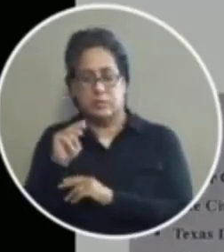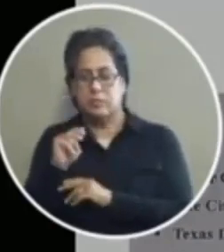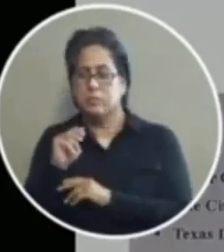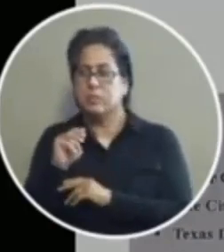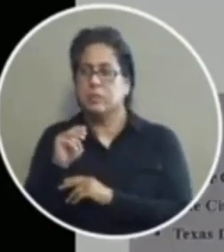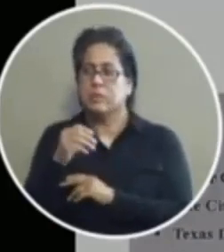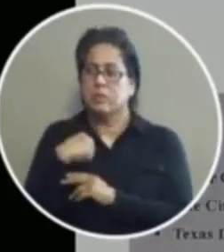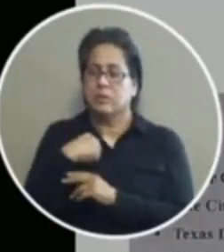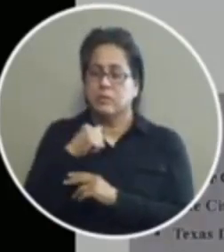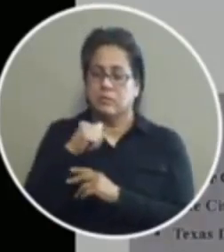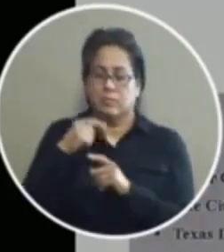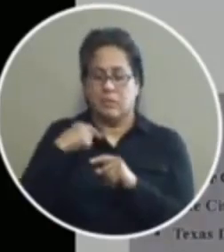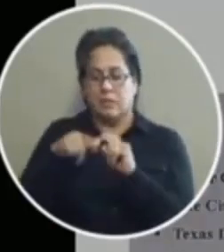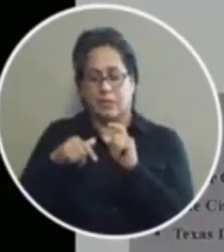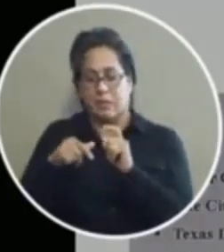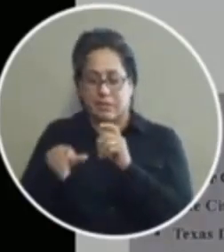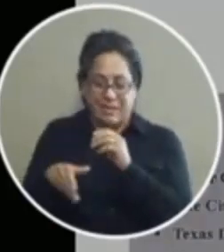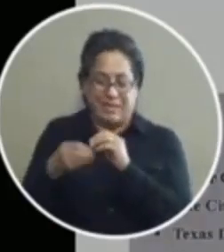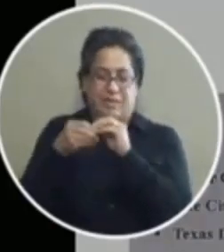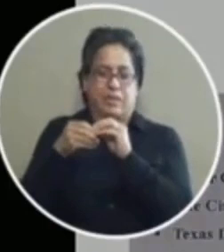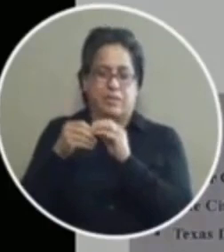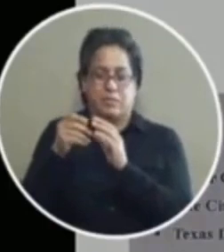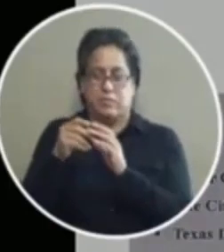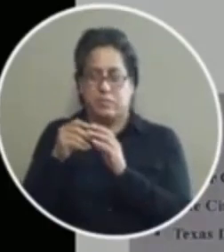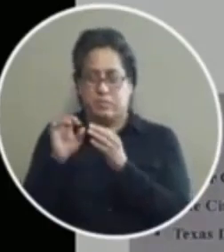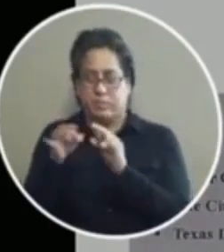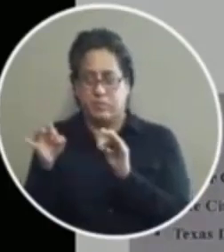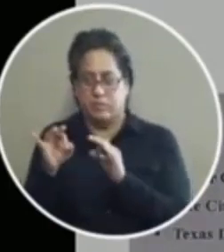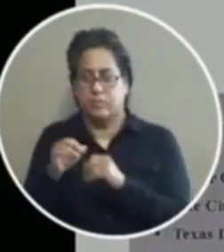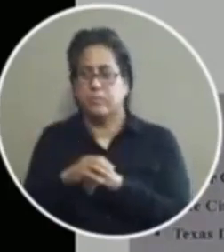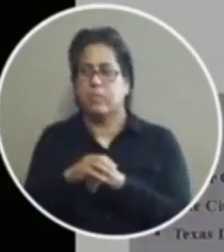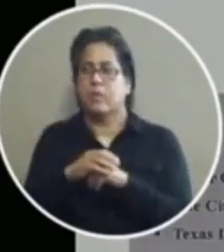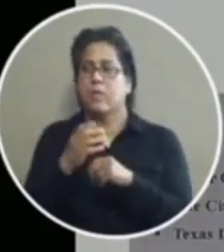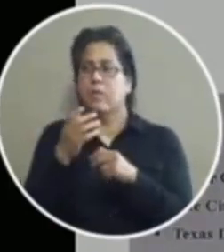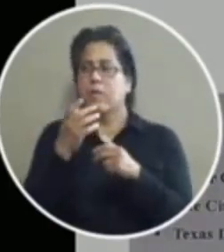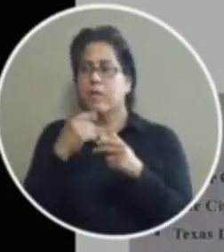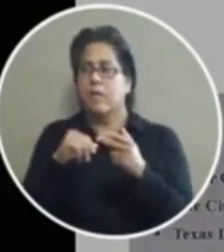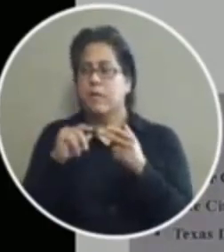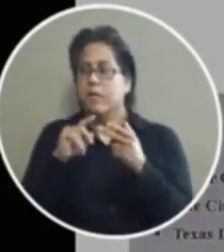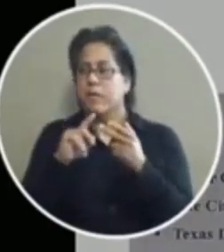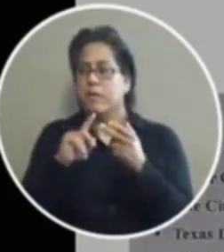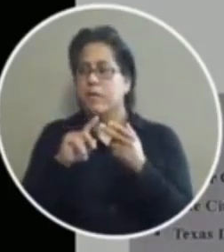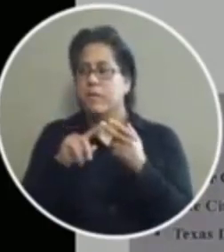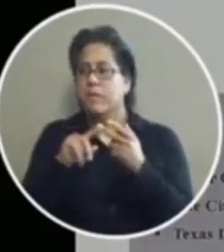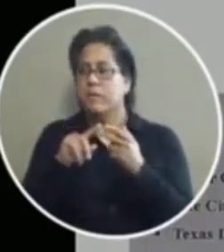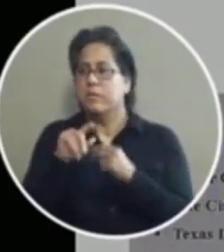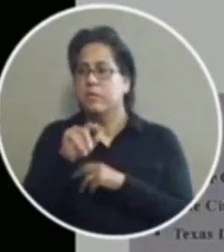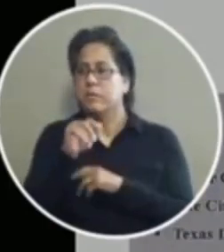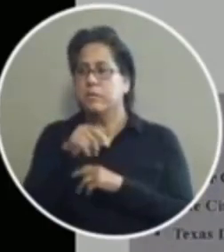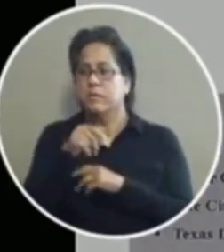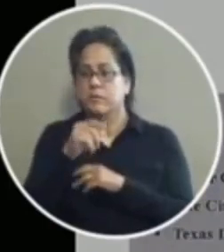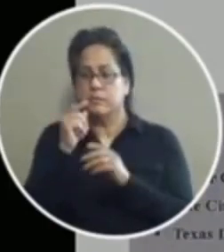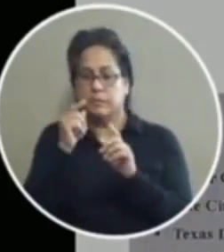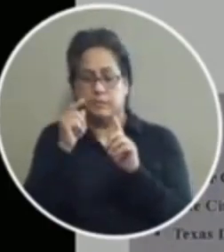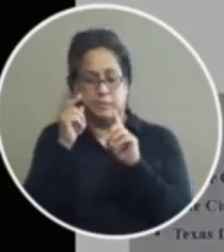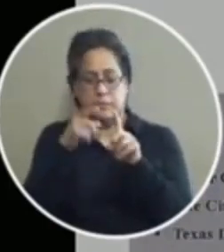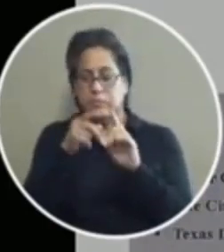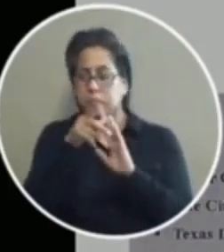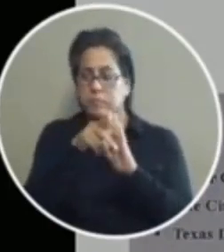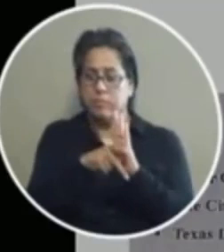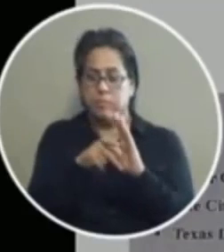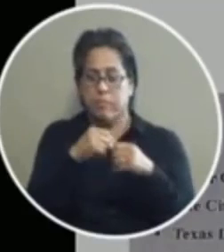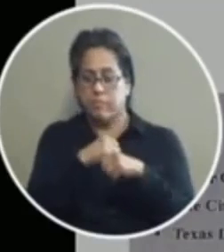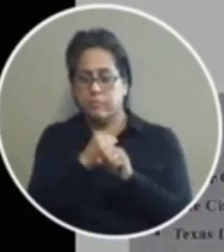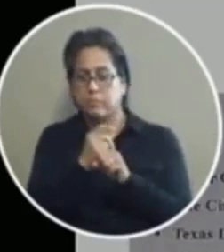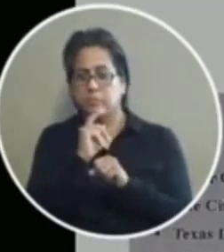in here but i was unable um if you could go to slide three please the goal of this policy is to ensure